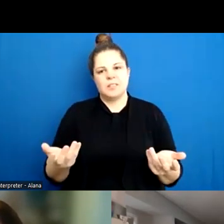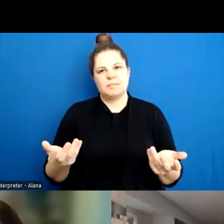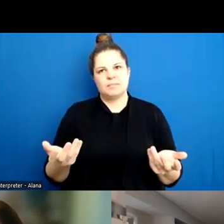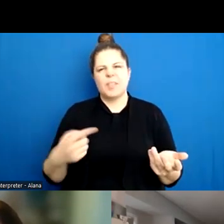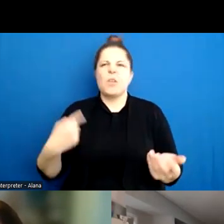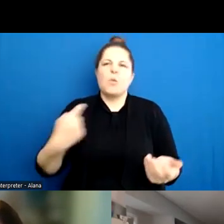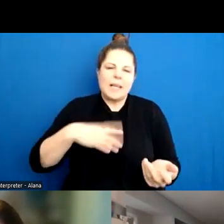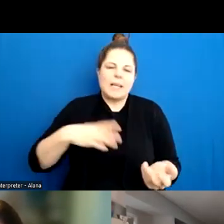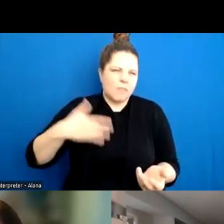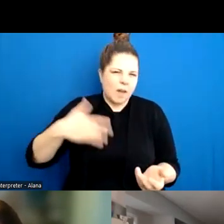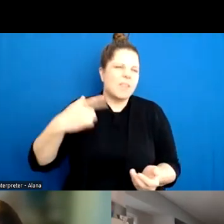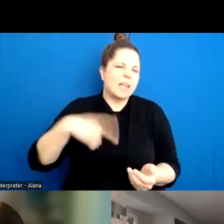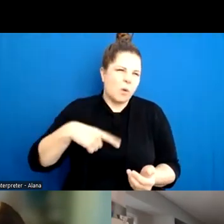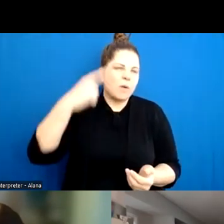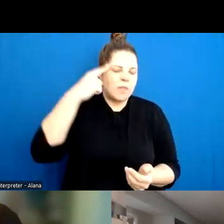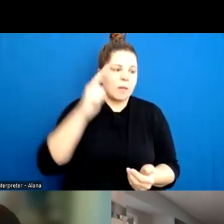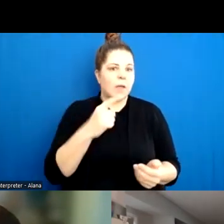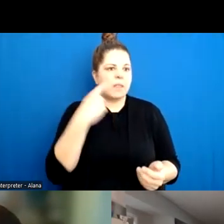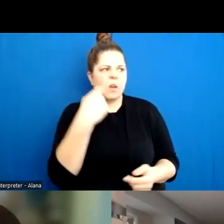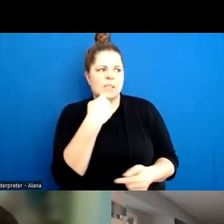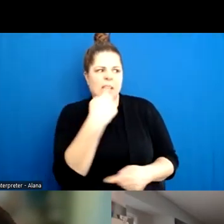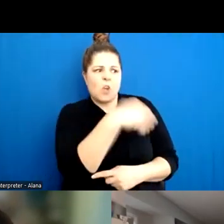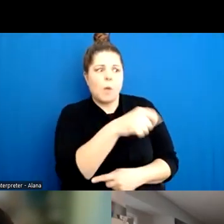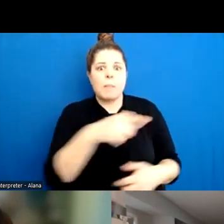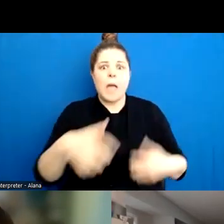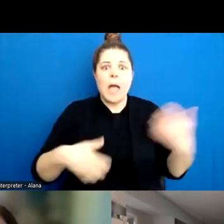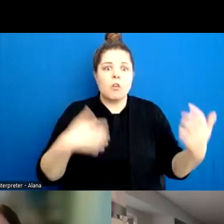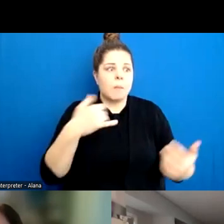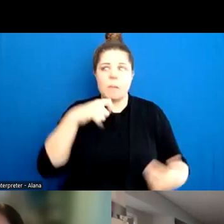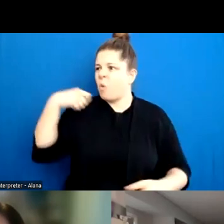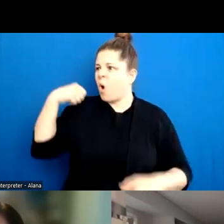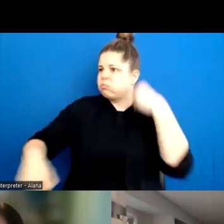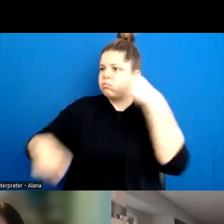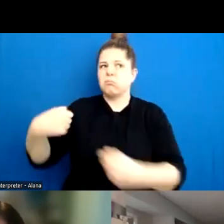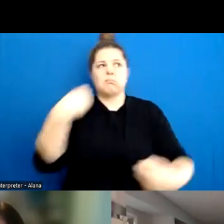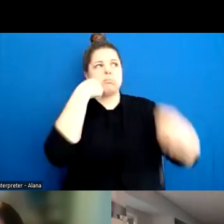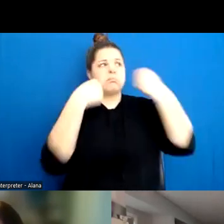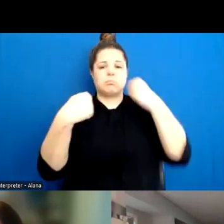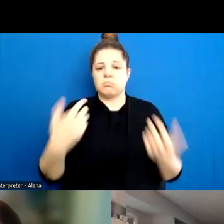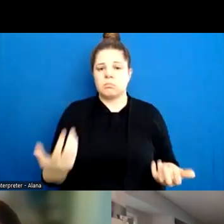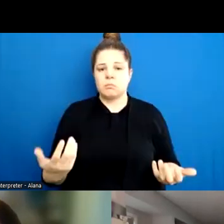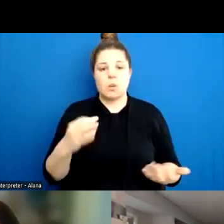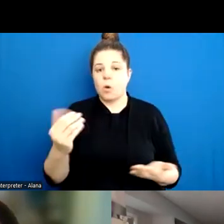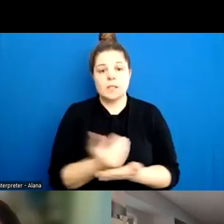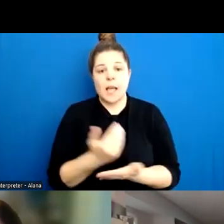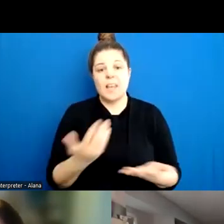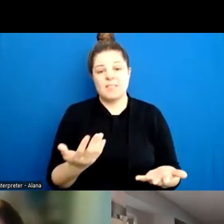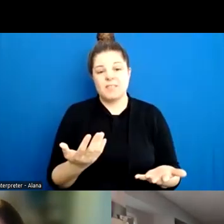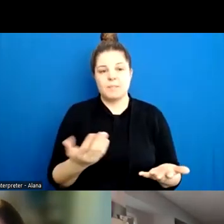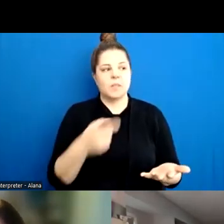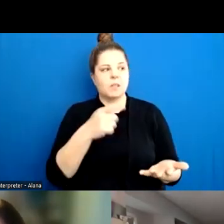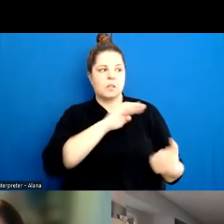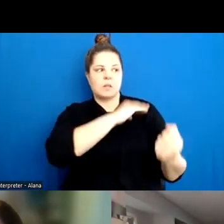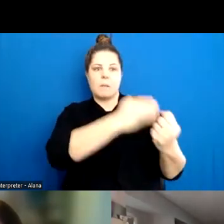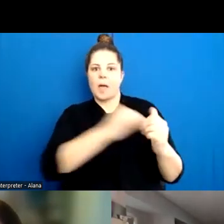if I say no, if I make him angry, is he going to beat me to a pulp? Am I safe? So in situations where that power imbalance